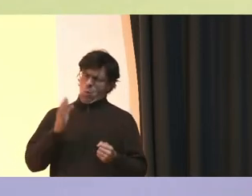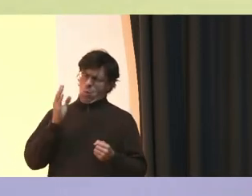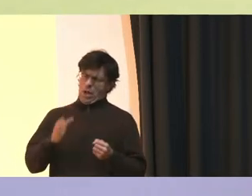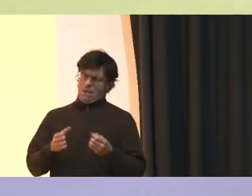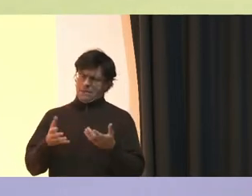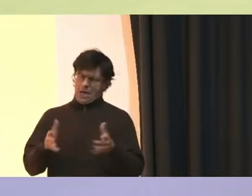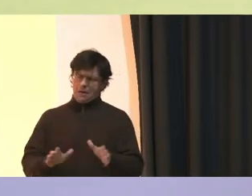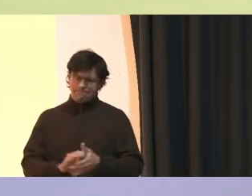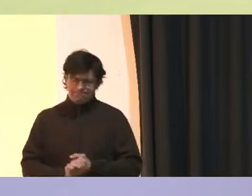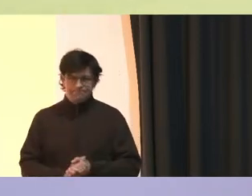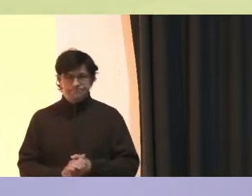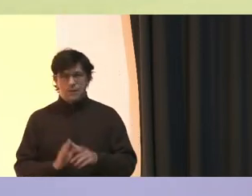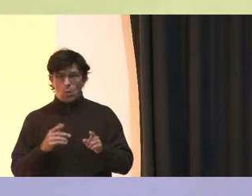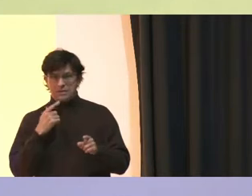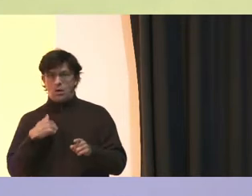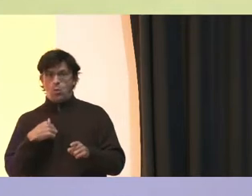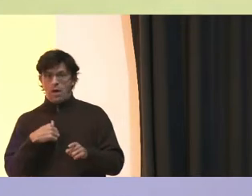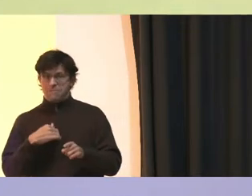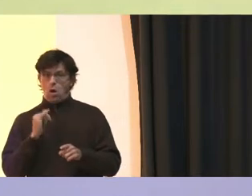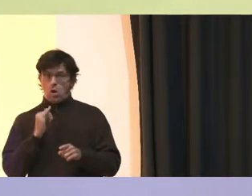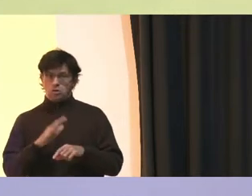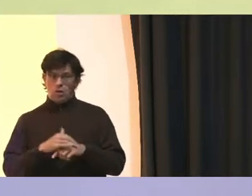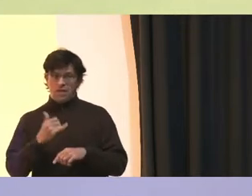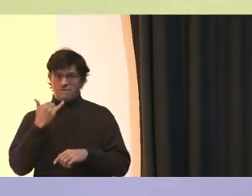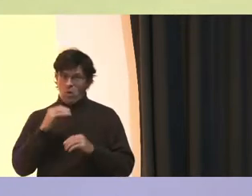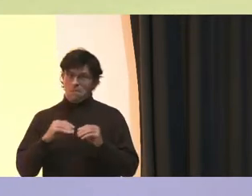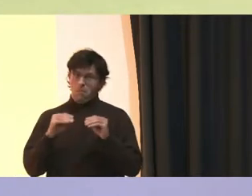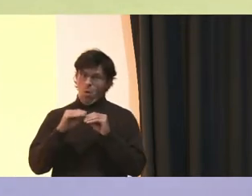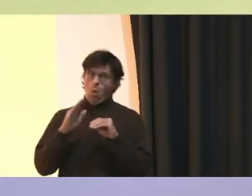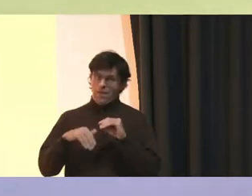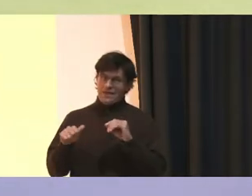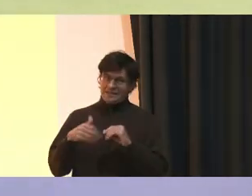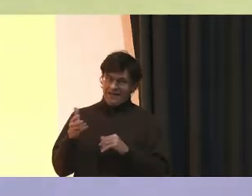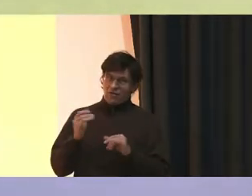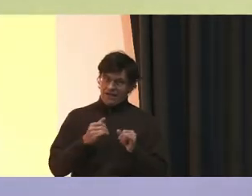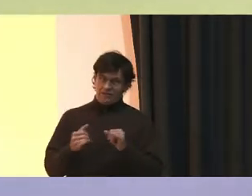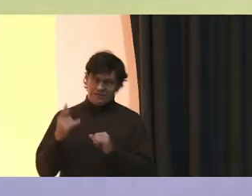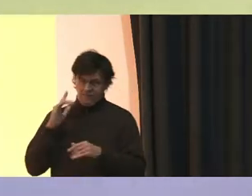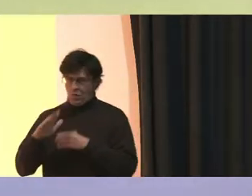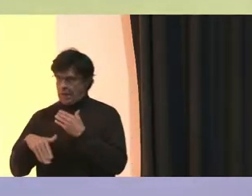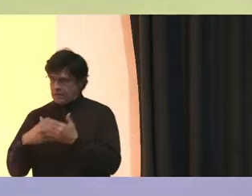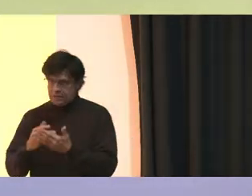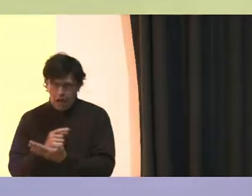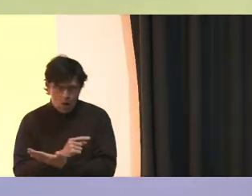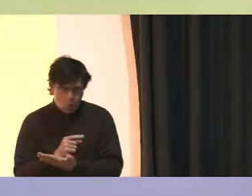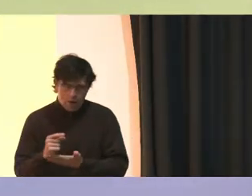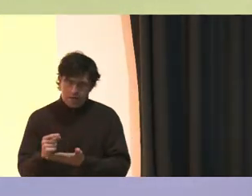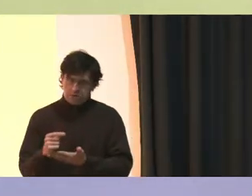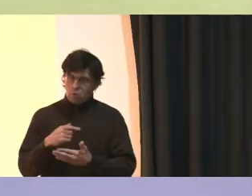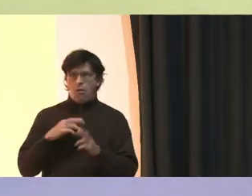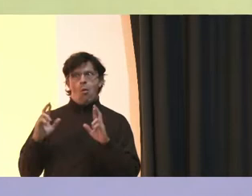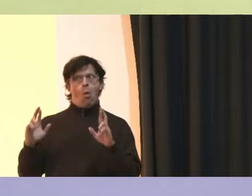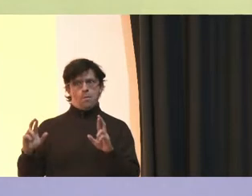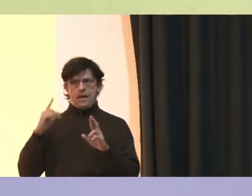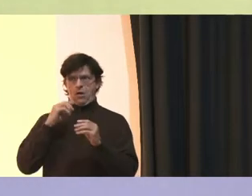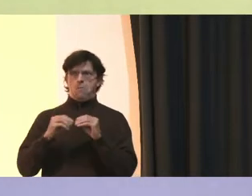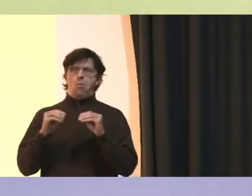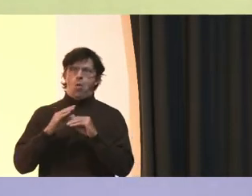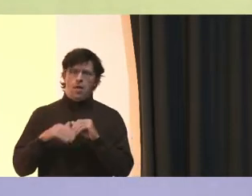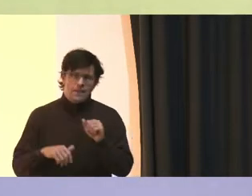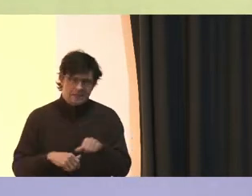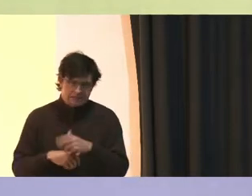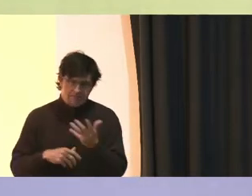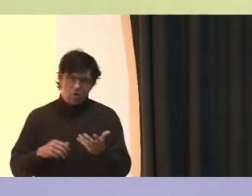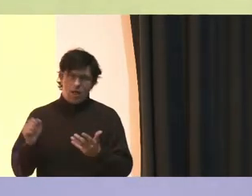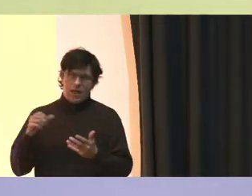Okay, I will say that we've been on the phone Excellent more than several individuals for the entire week Excellent so I would hope to hear that it's more than several And